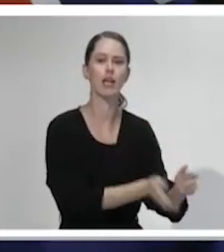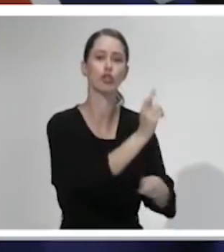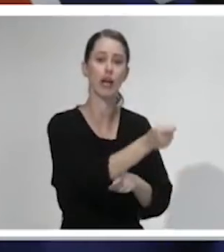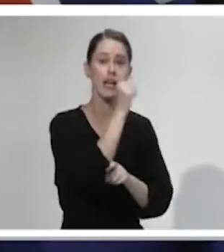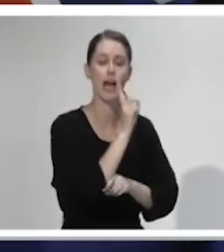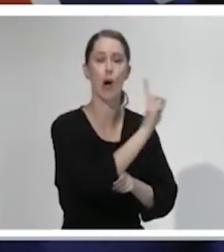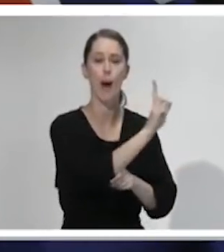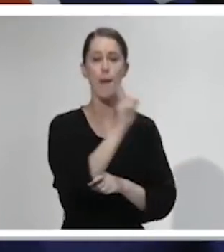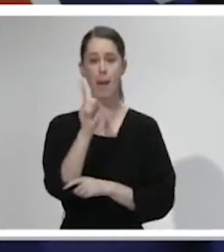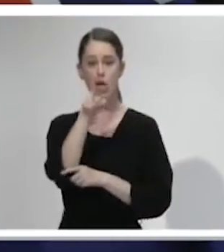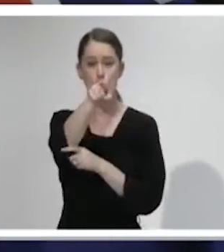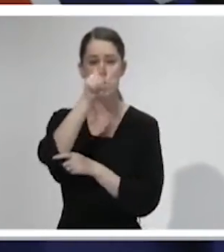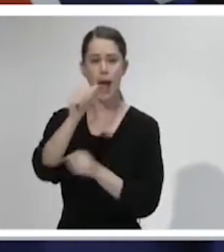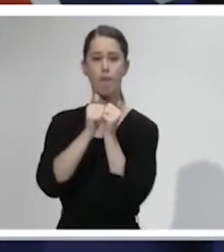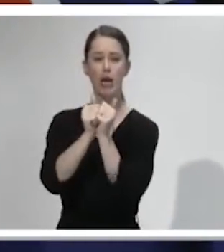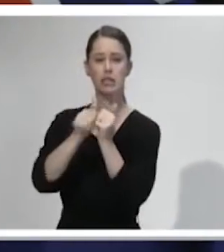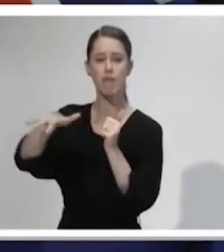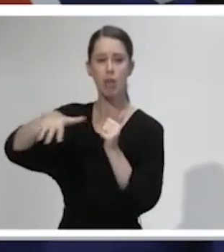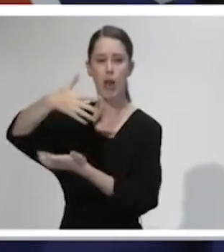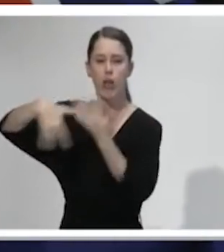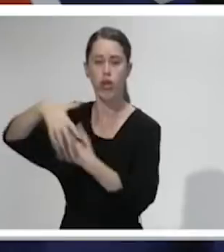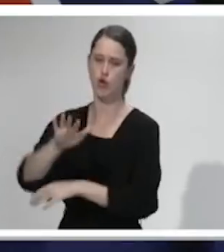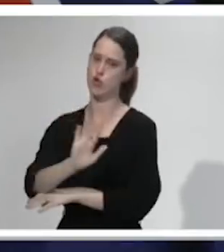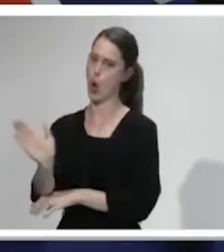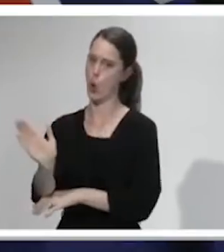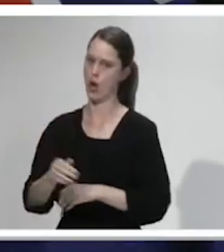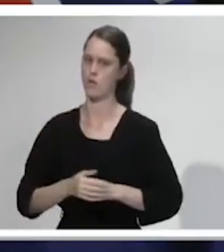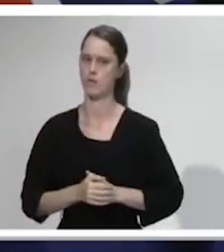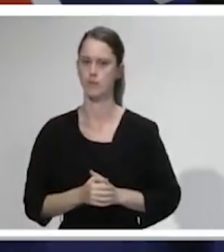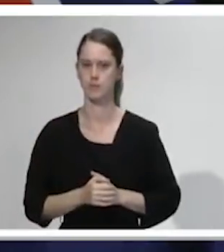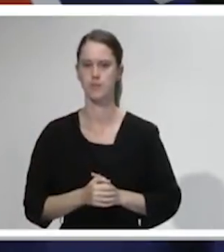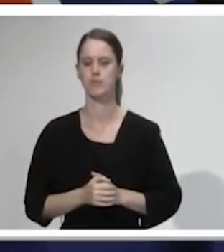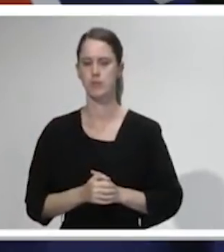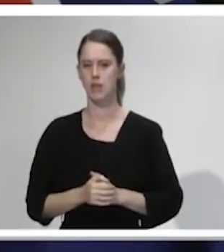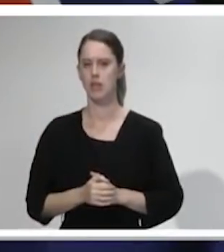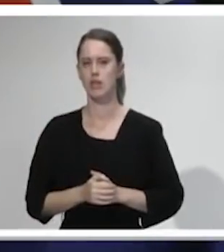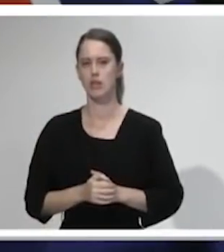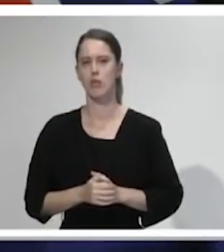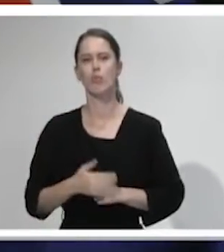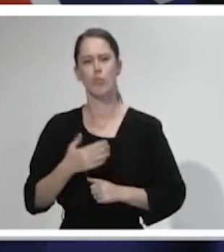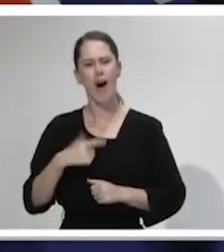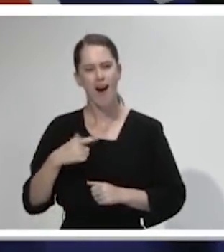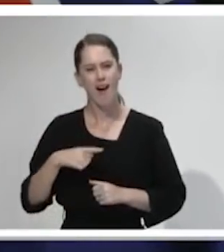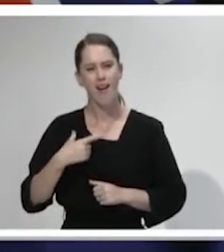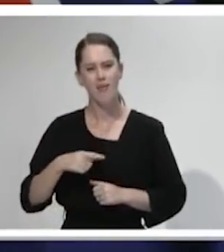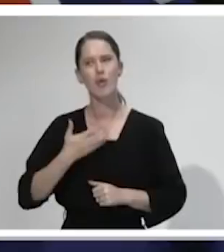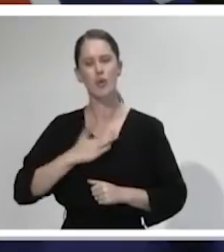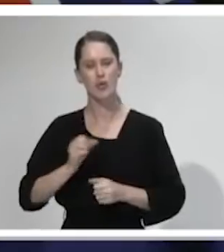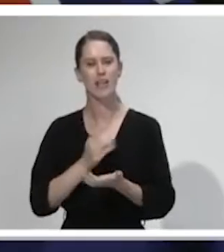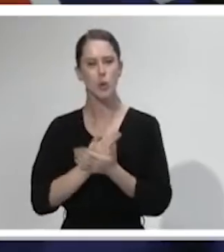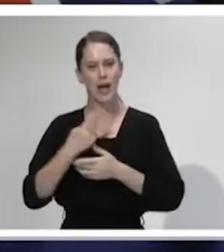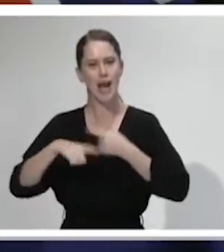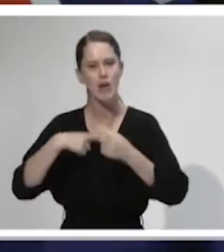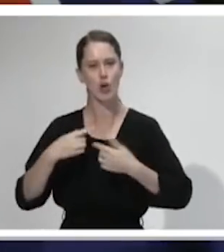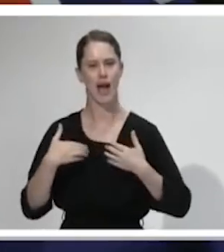more social activity and for good reason. If we want to make sure that we are a health success story